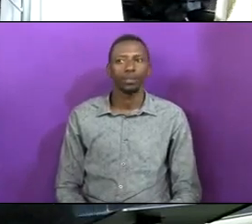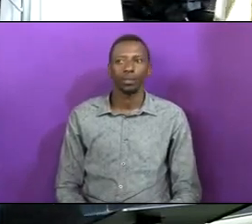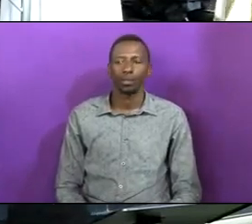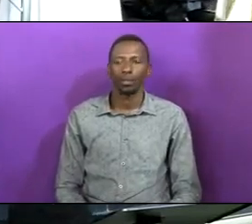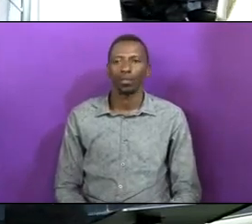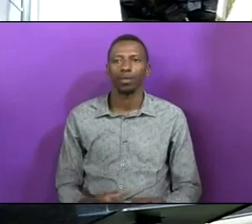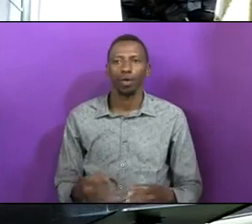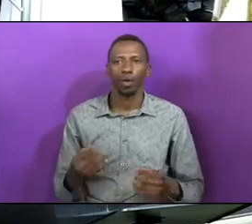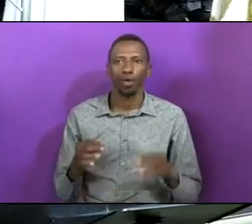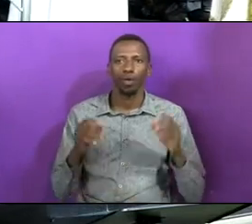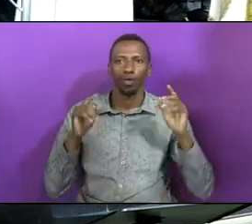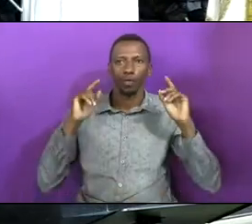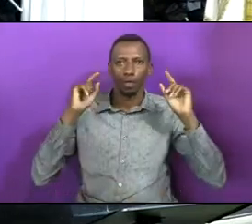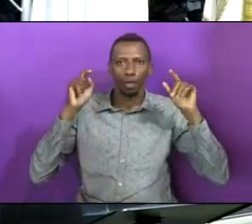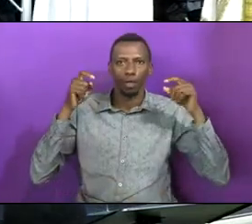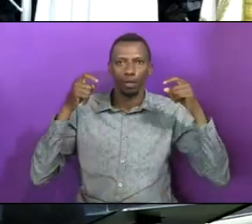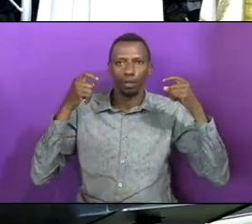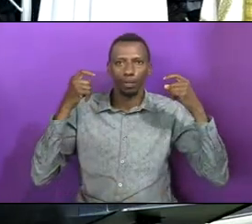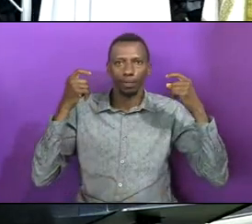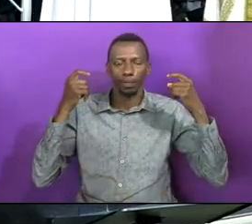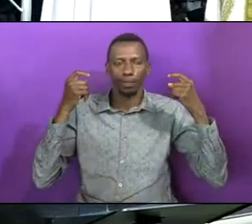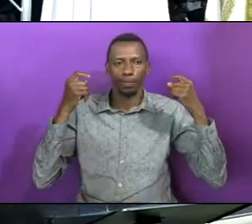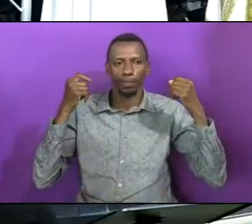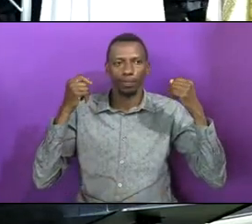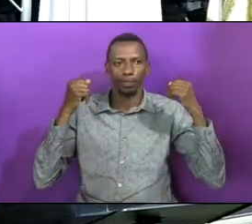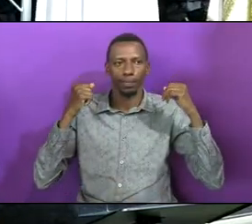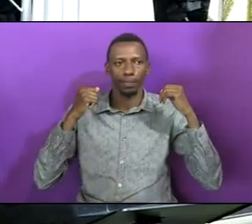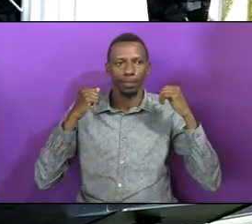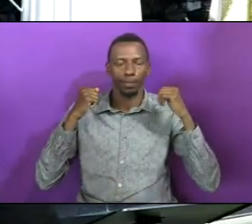of the Lamb.